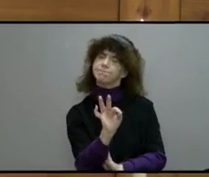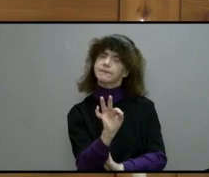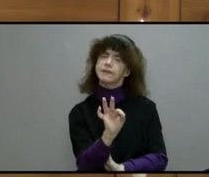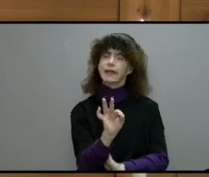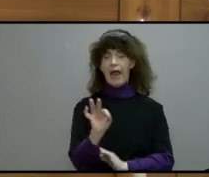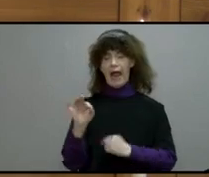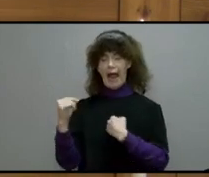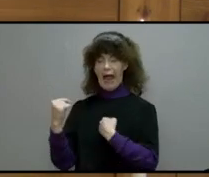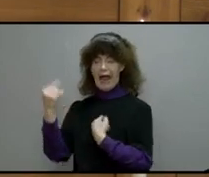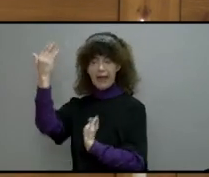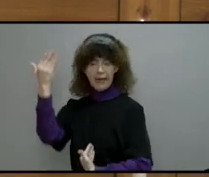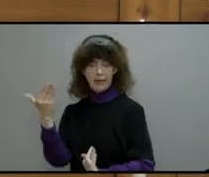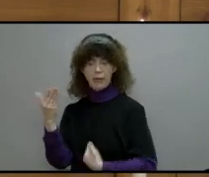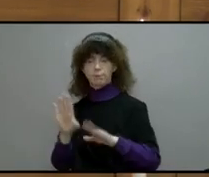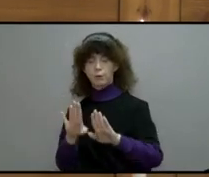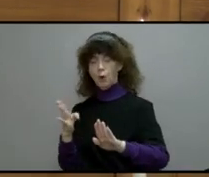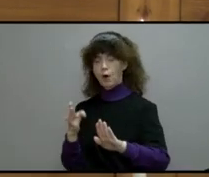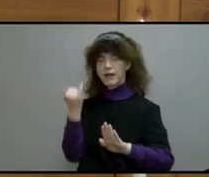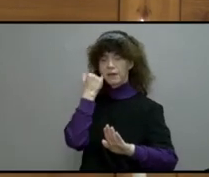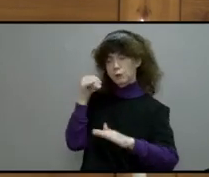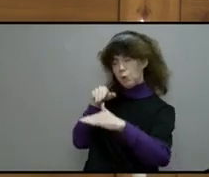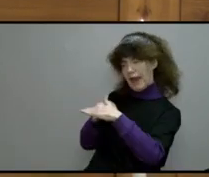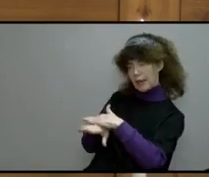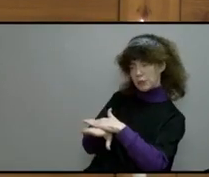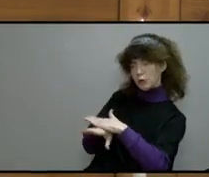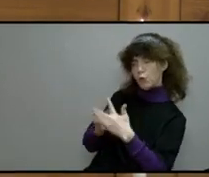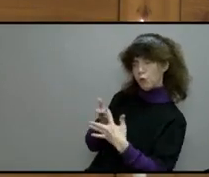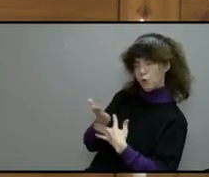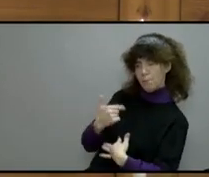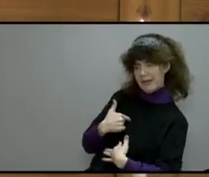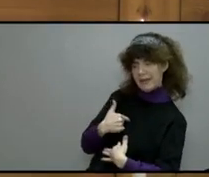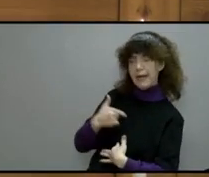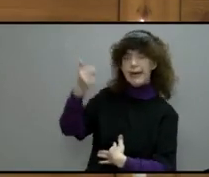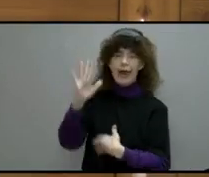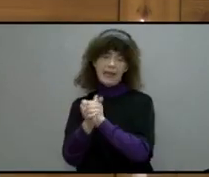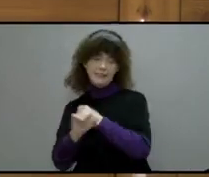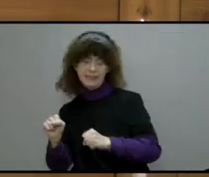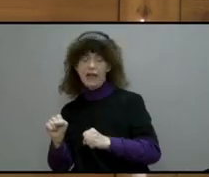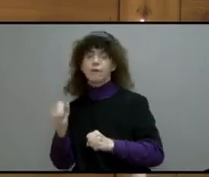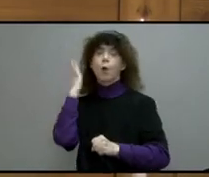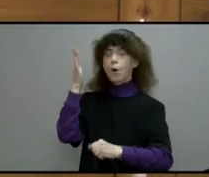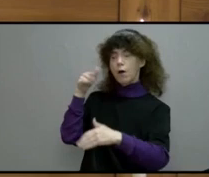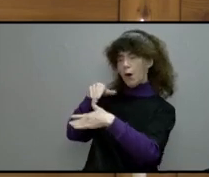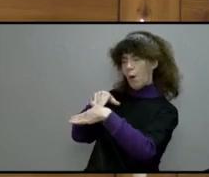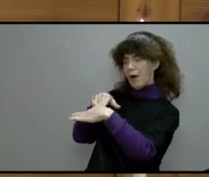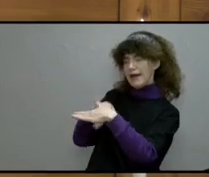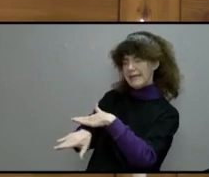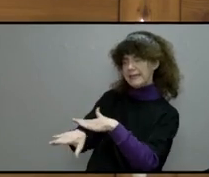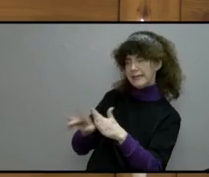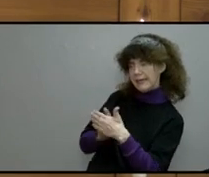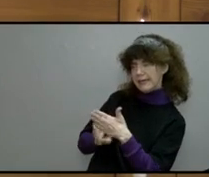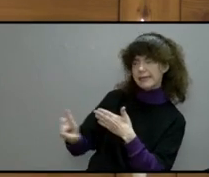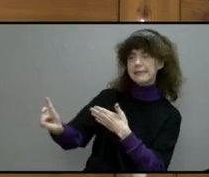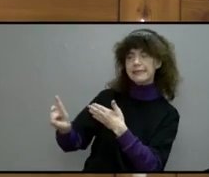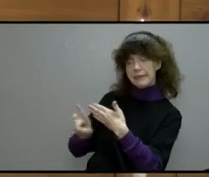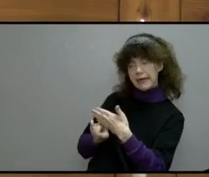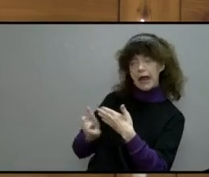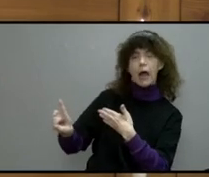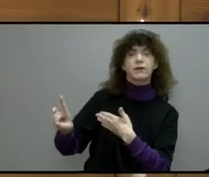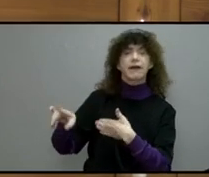If anyone enters by me, he will be saved and will go in and out and find pasture.